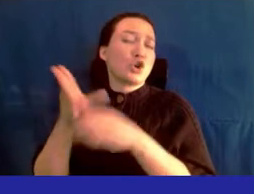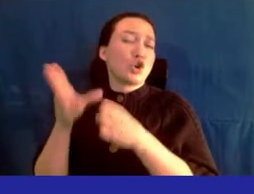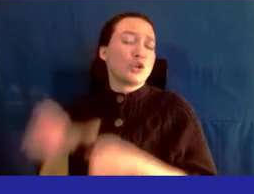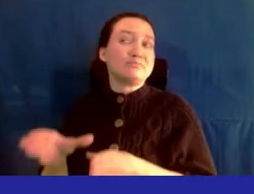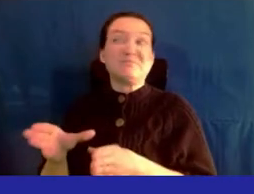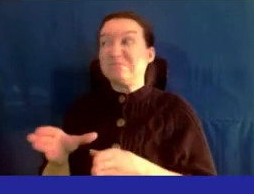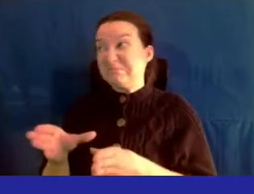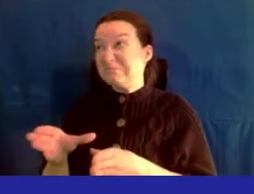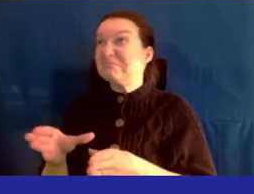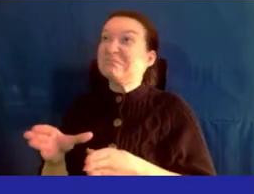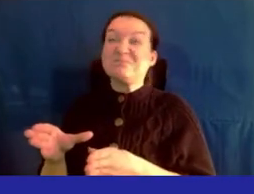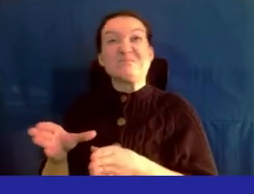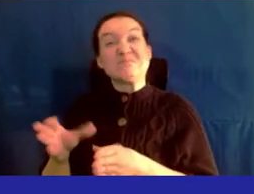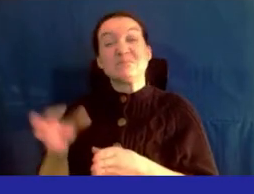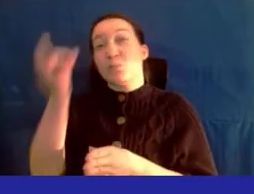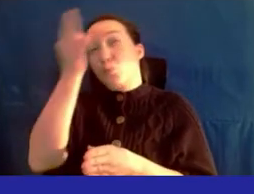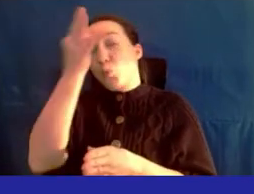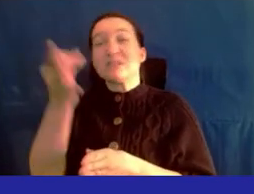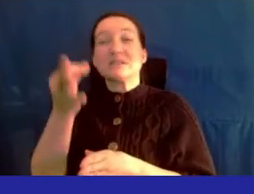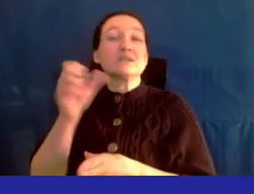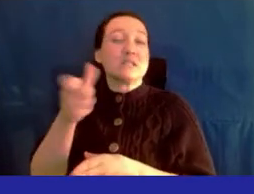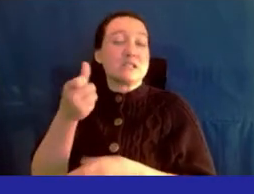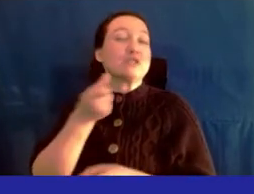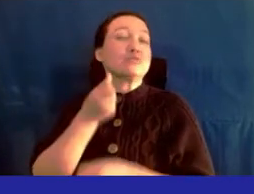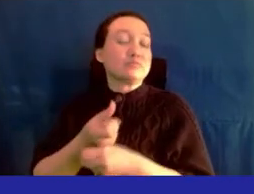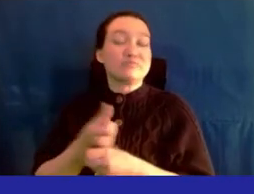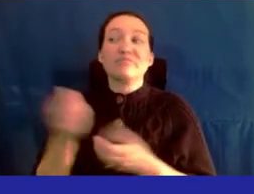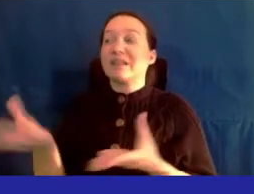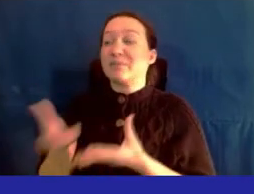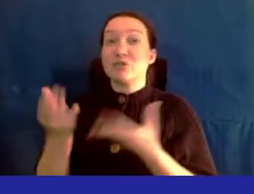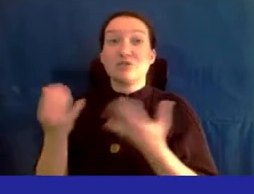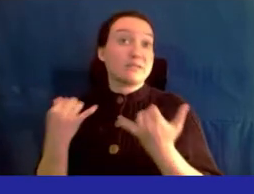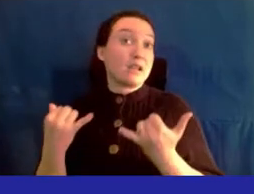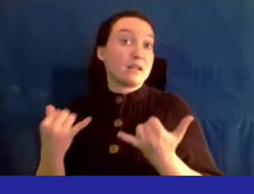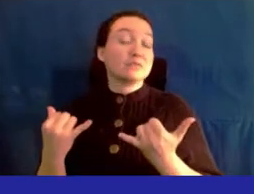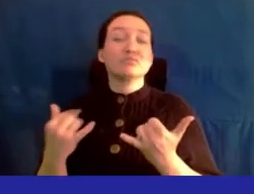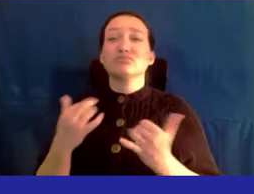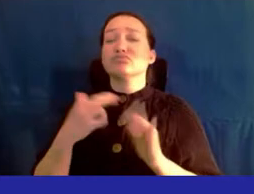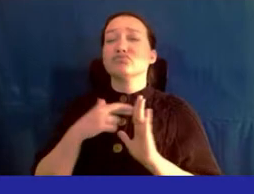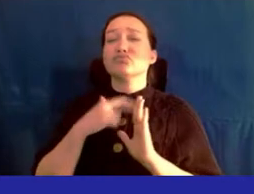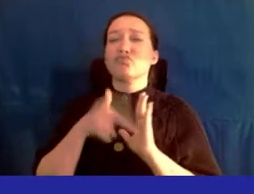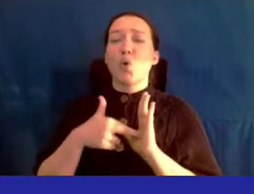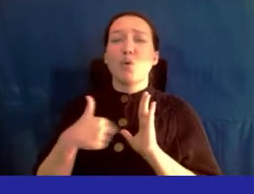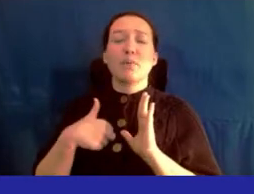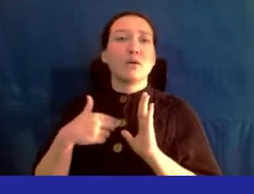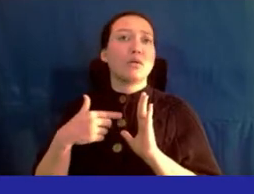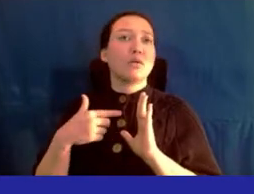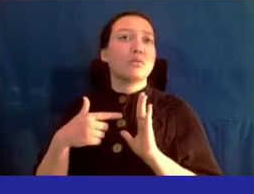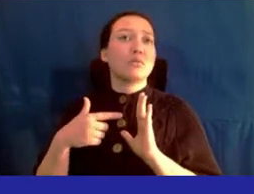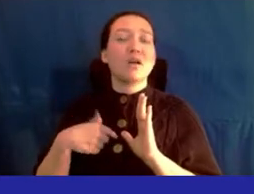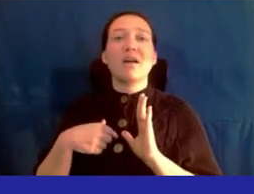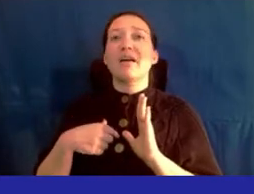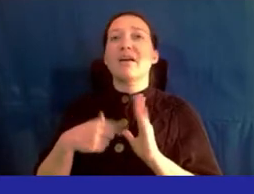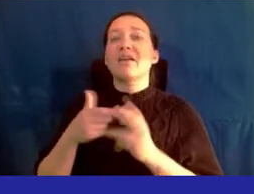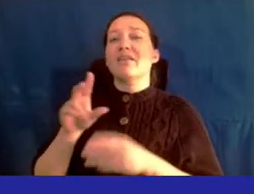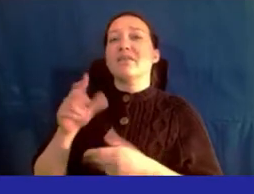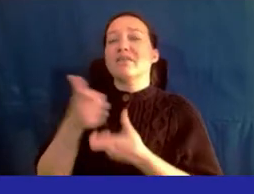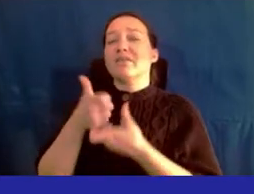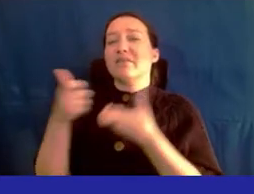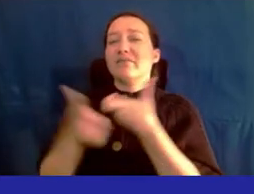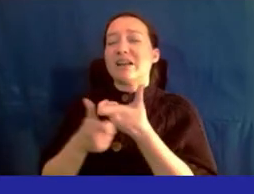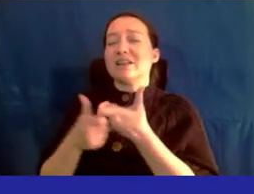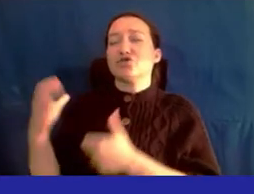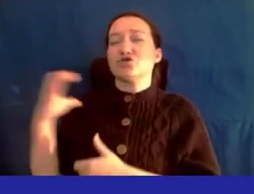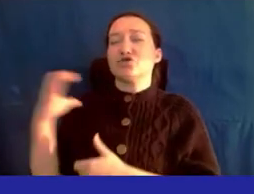nearly 10 years. I'm here today in the capacity as the Vice Chair for the Social Work